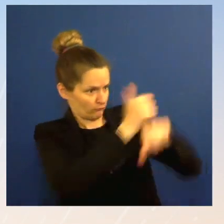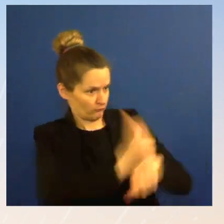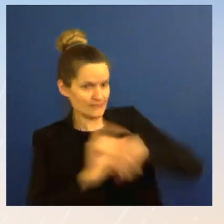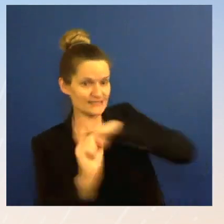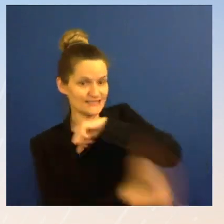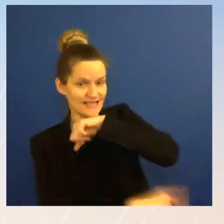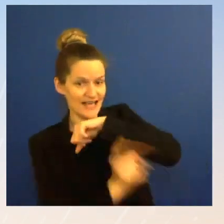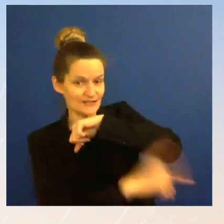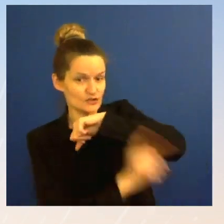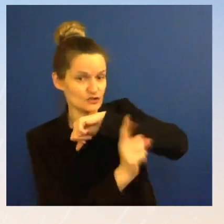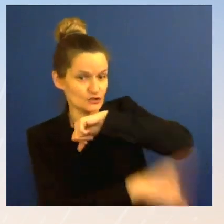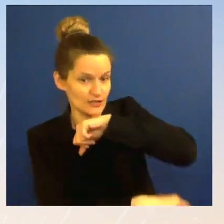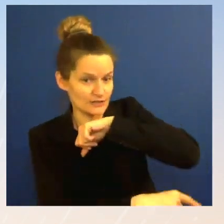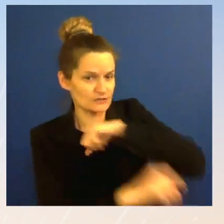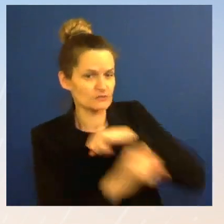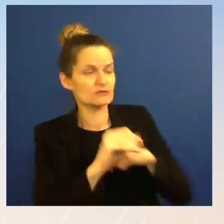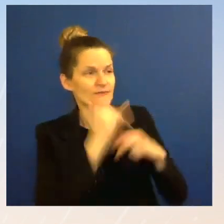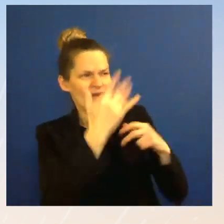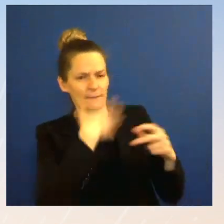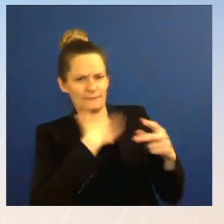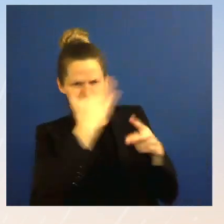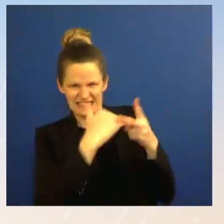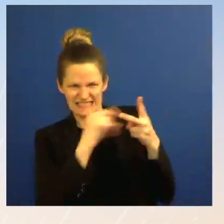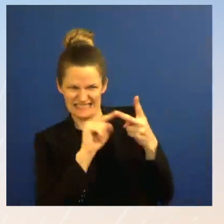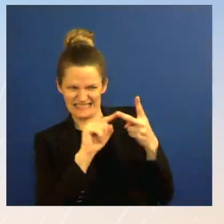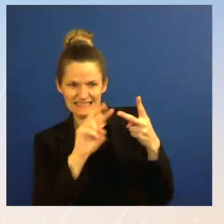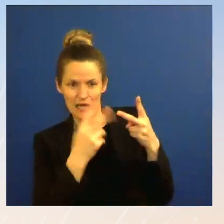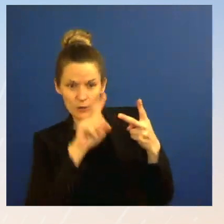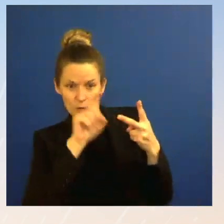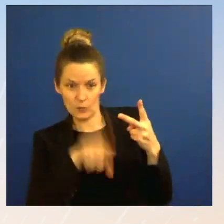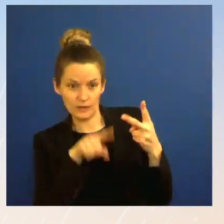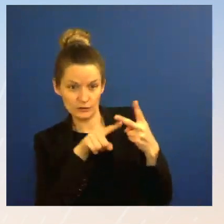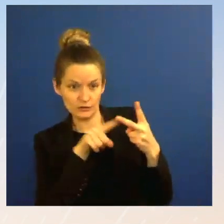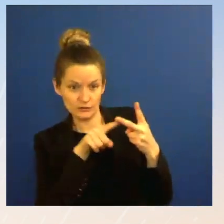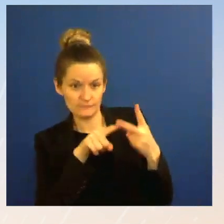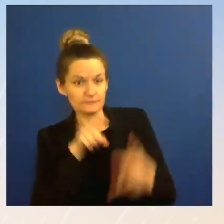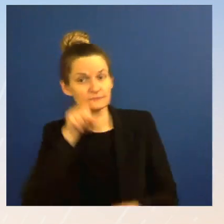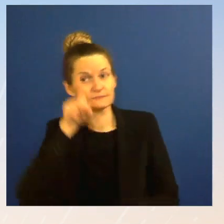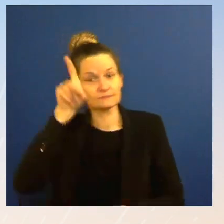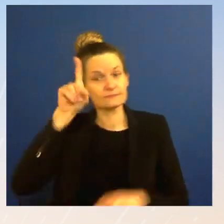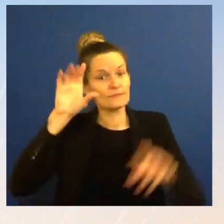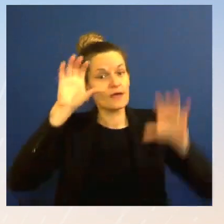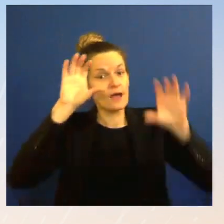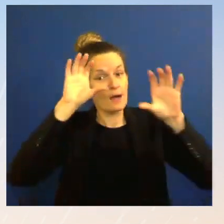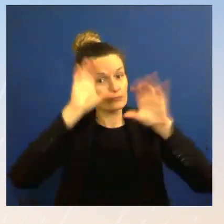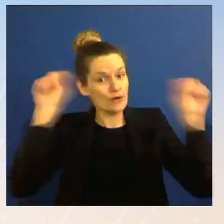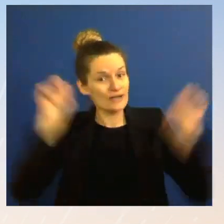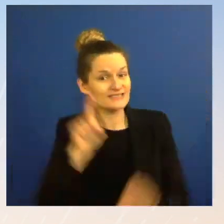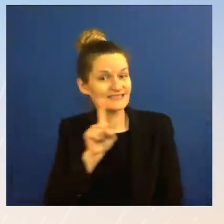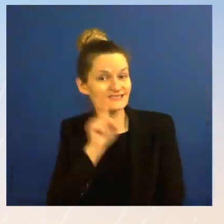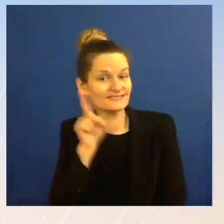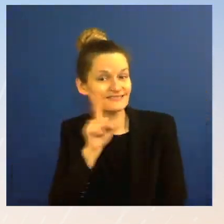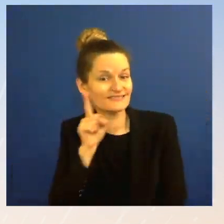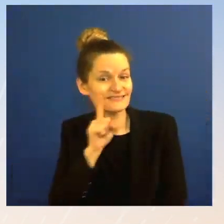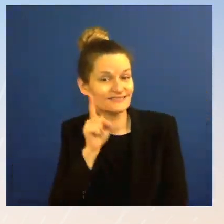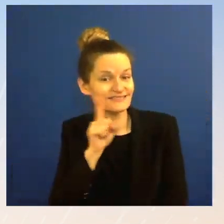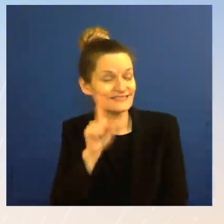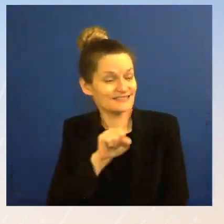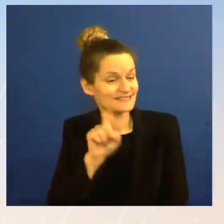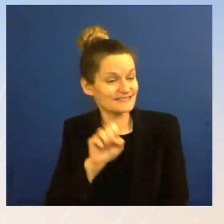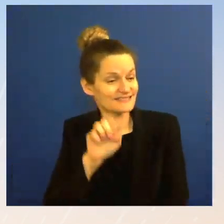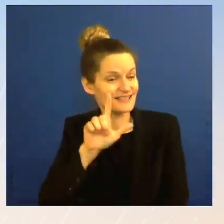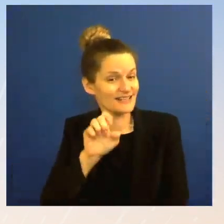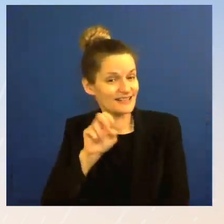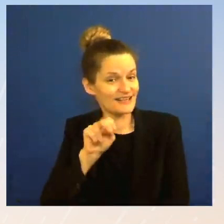EU. As you know, President Zelenskyy asked for an accelerated, um, push to join, uh, EU and EU